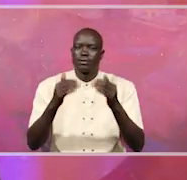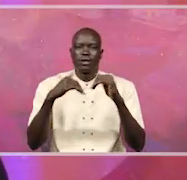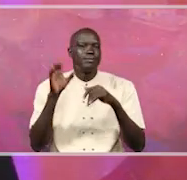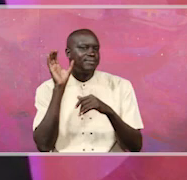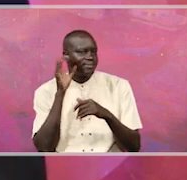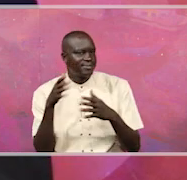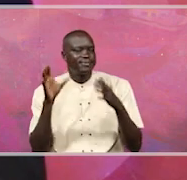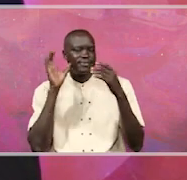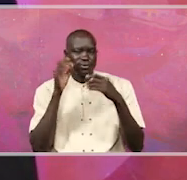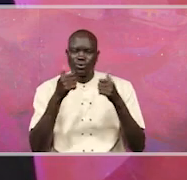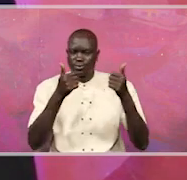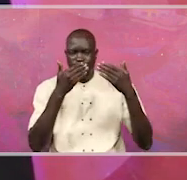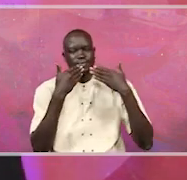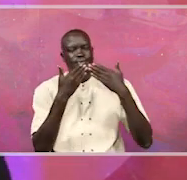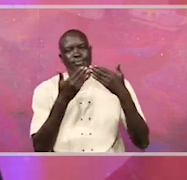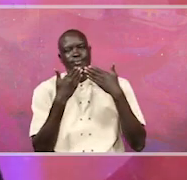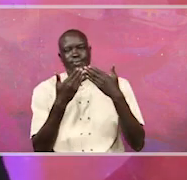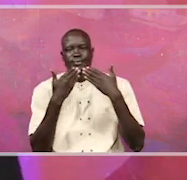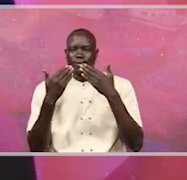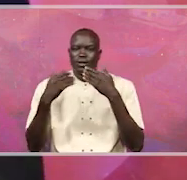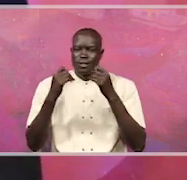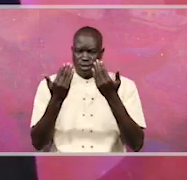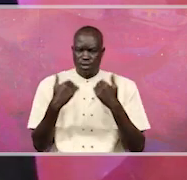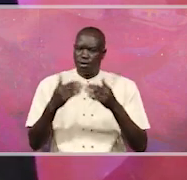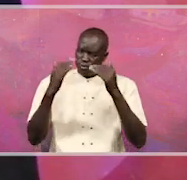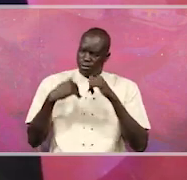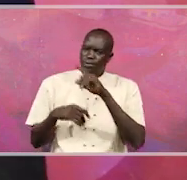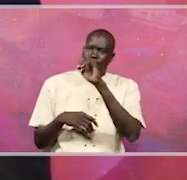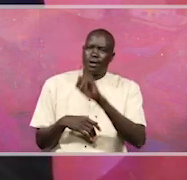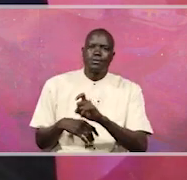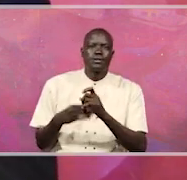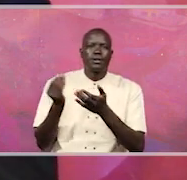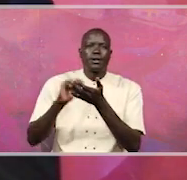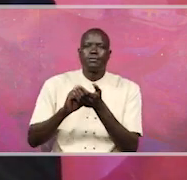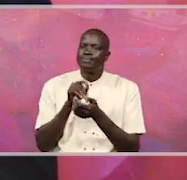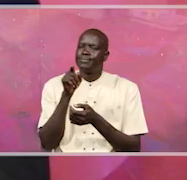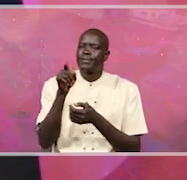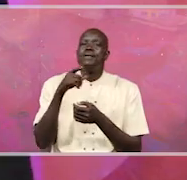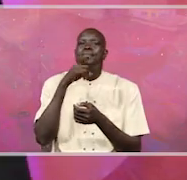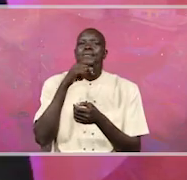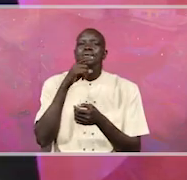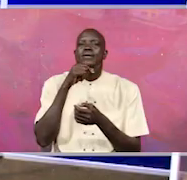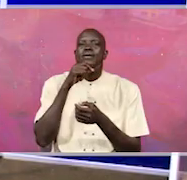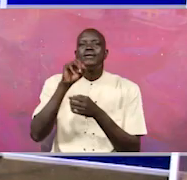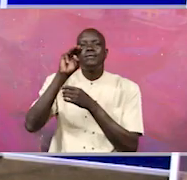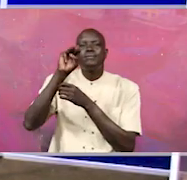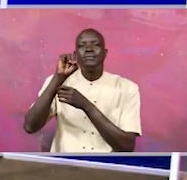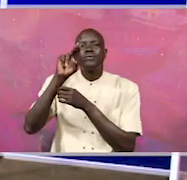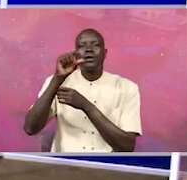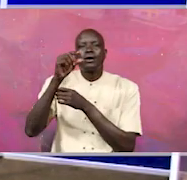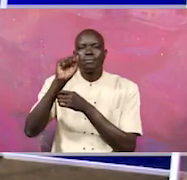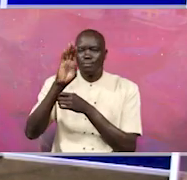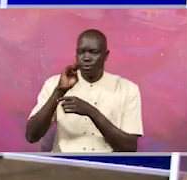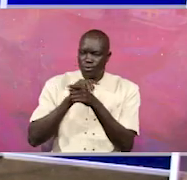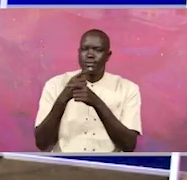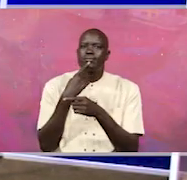heard. We hear you. That's a very good contribution. I would like to ask a question to Mr. Vincent Mugabo. Sissy